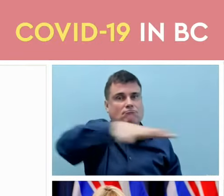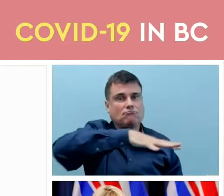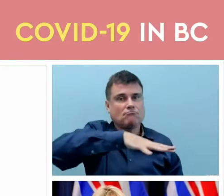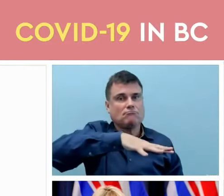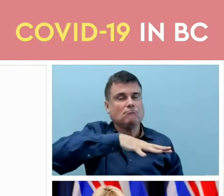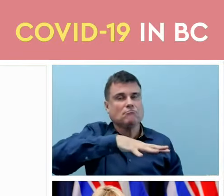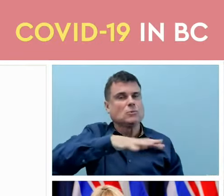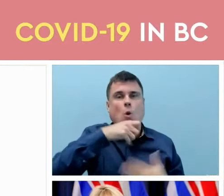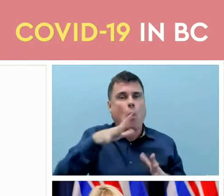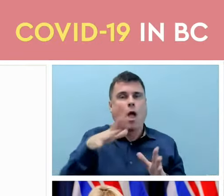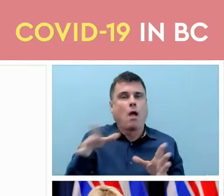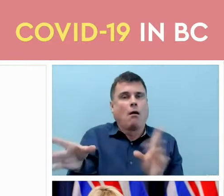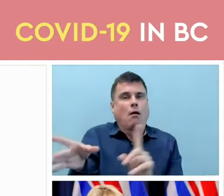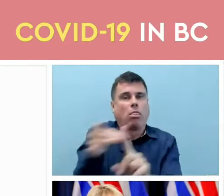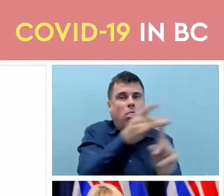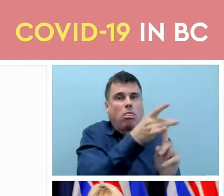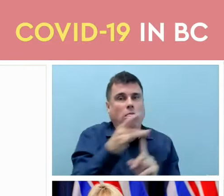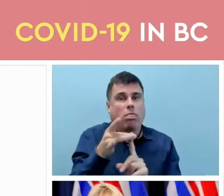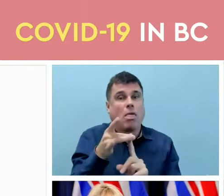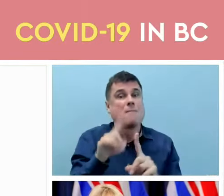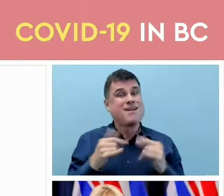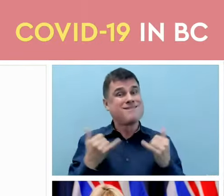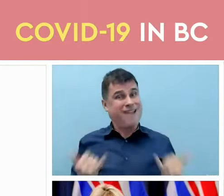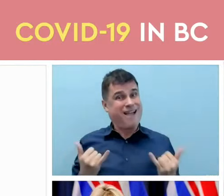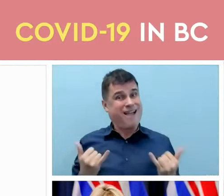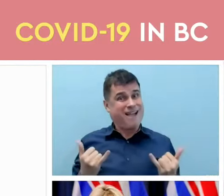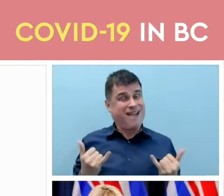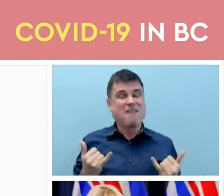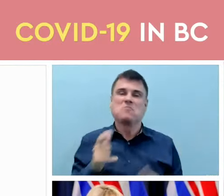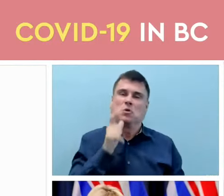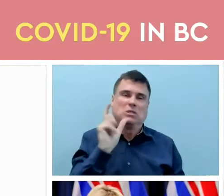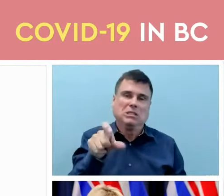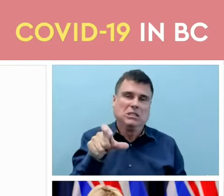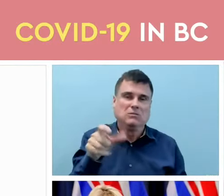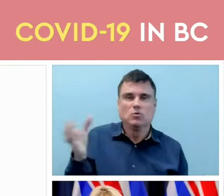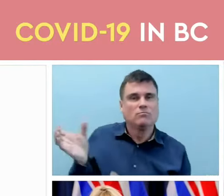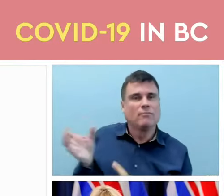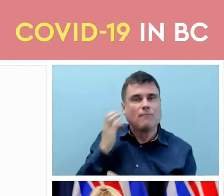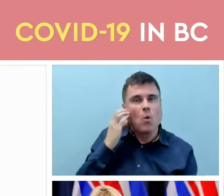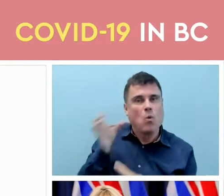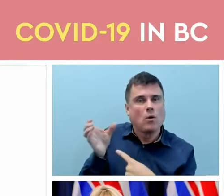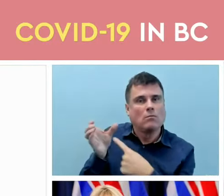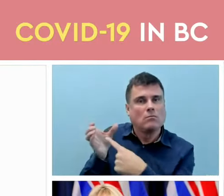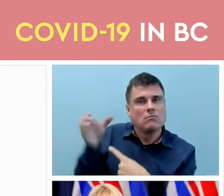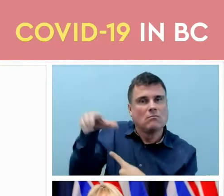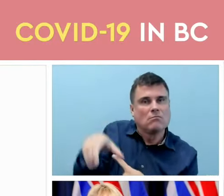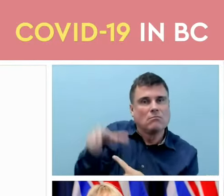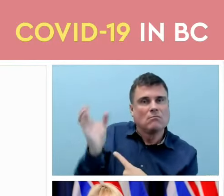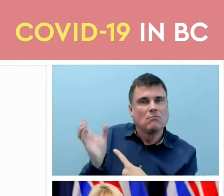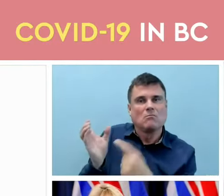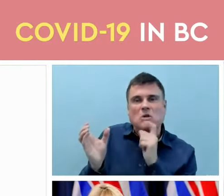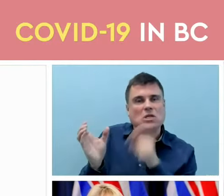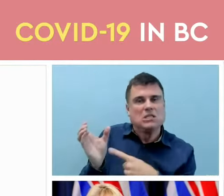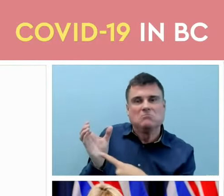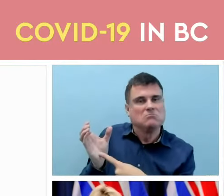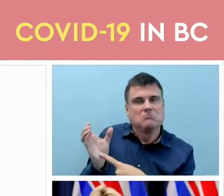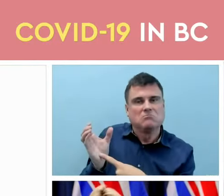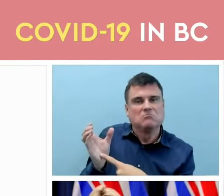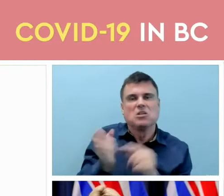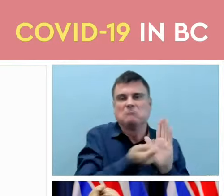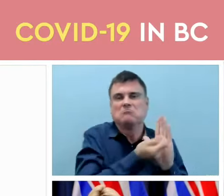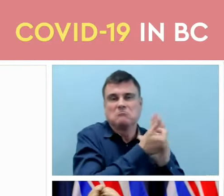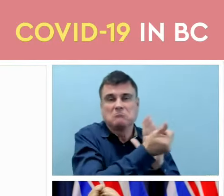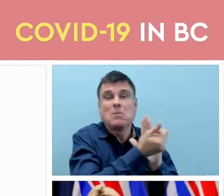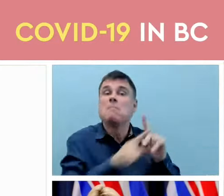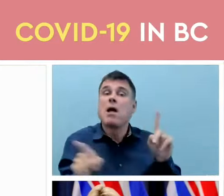is no longer required under order, so it no longer a legal order, but we do know that many businesses are looking at their own clientele and